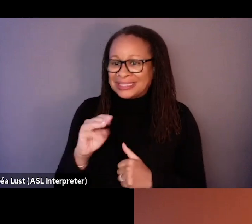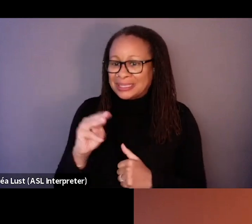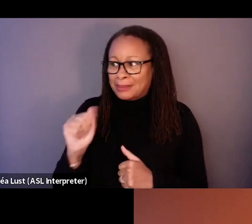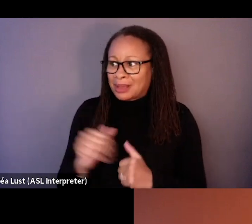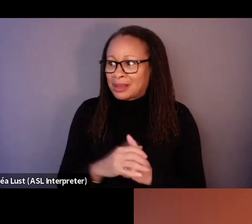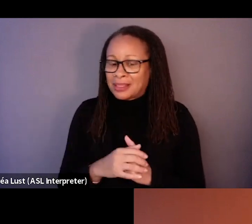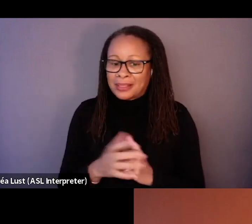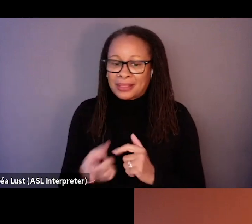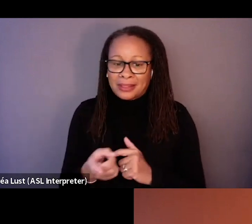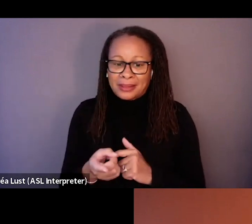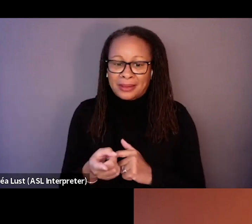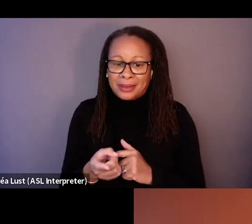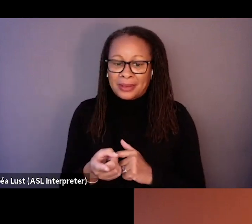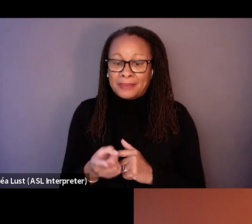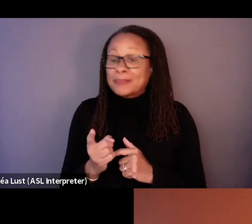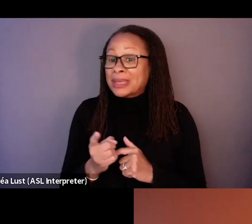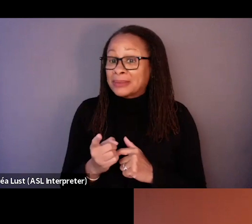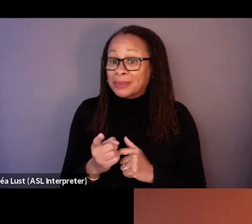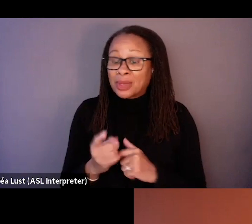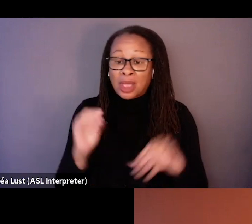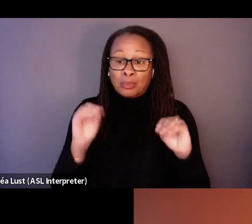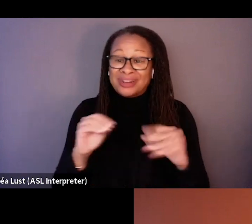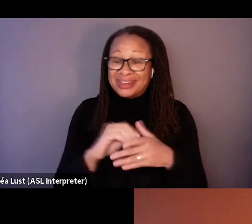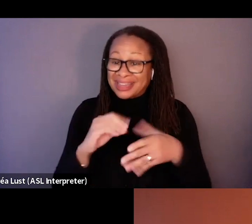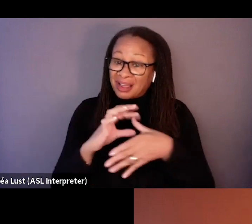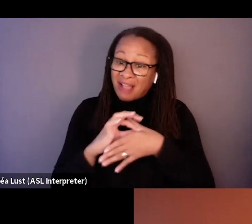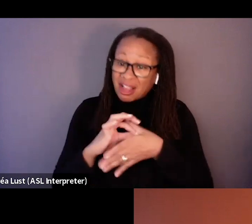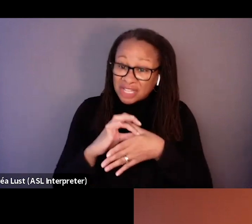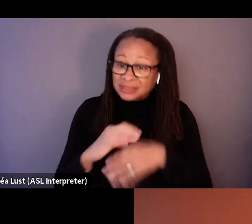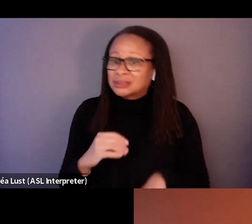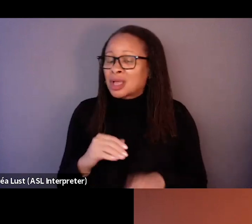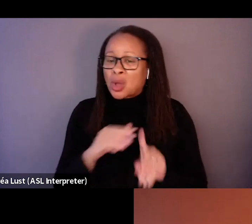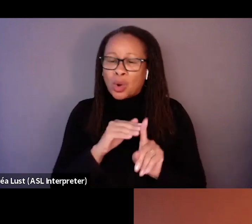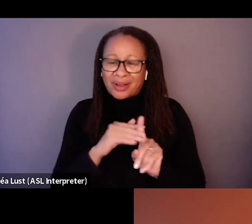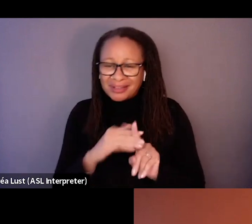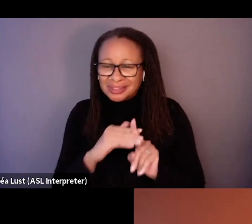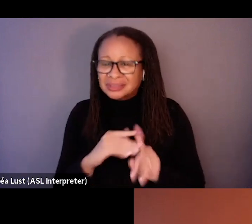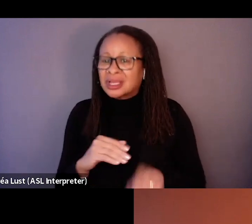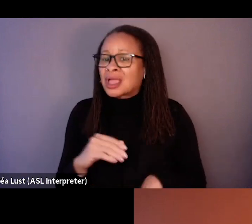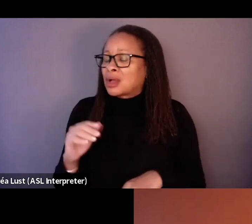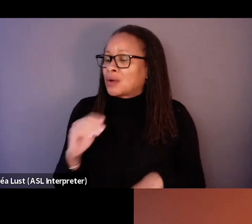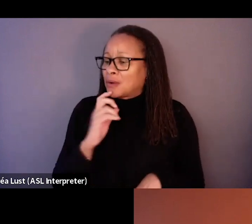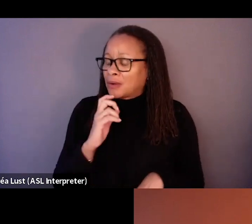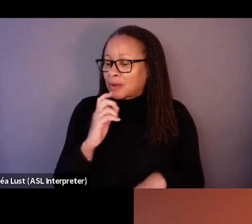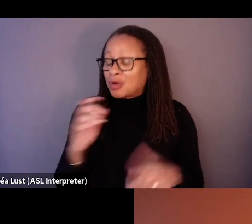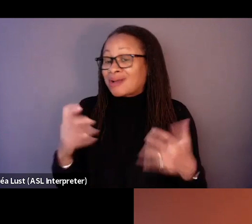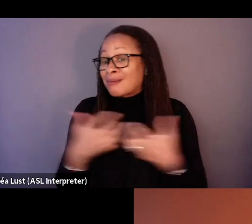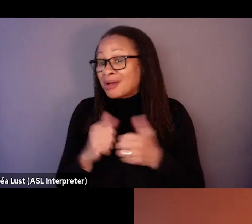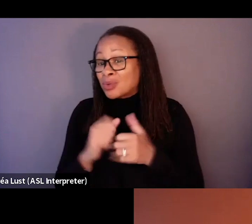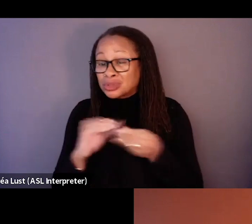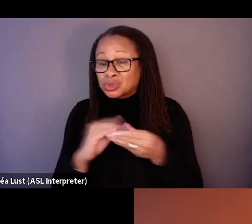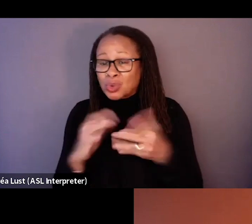we shot, the minute we place it in a context, the minute we combine it in a, in a story that accumulates to what